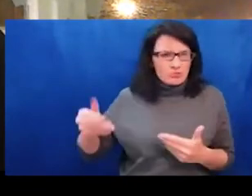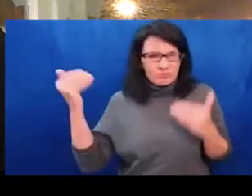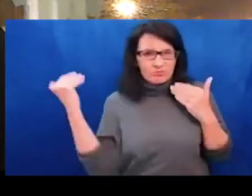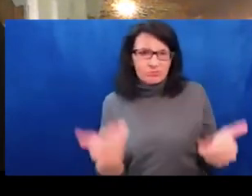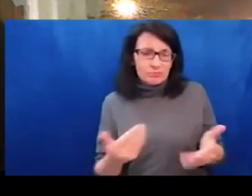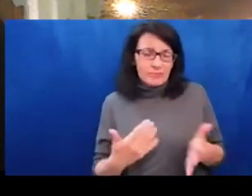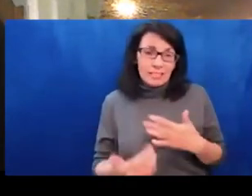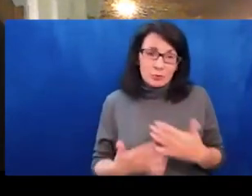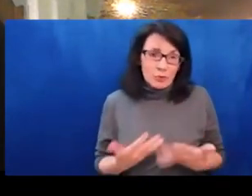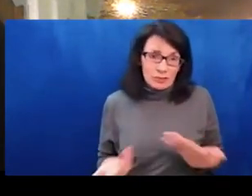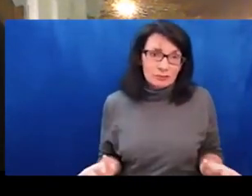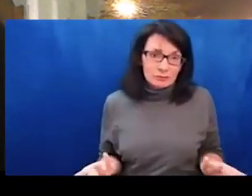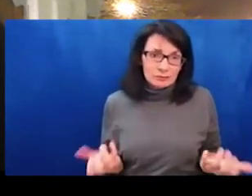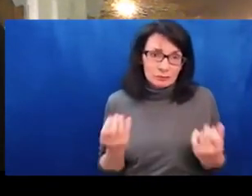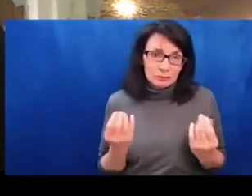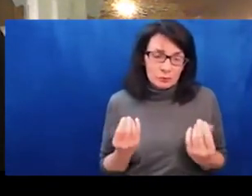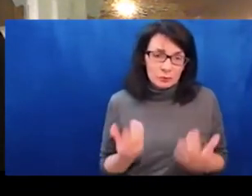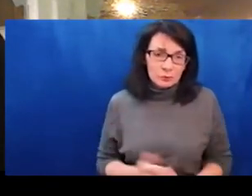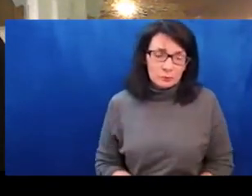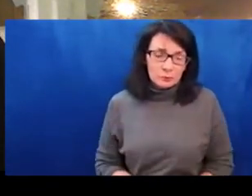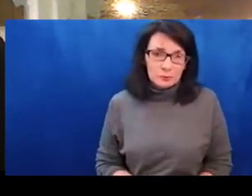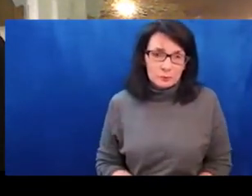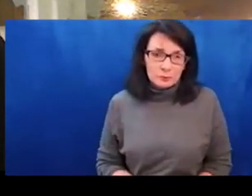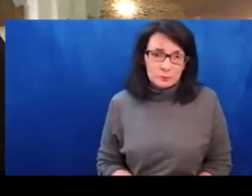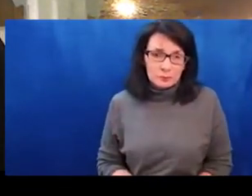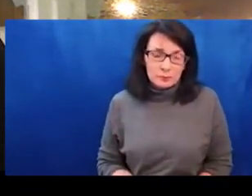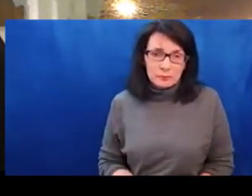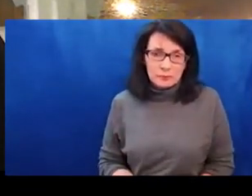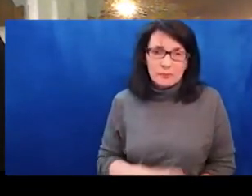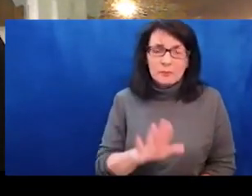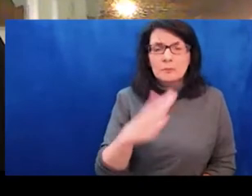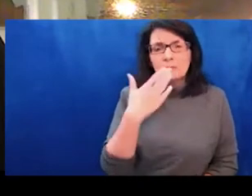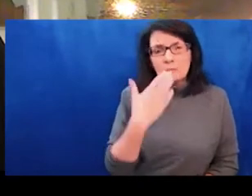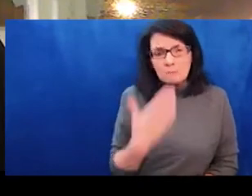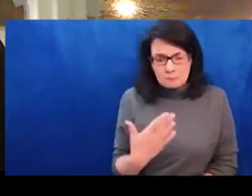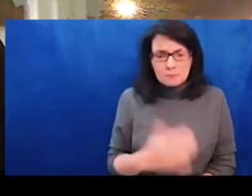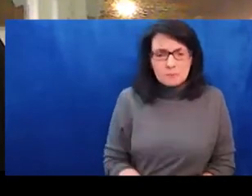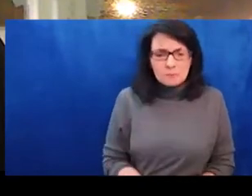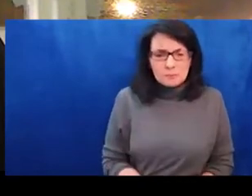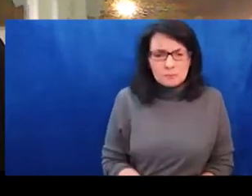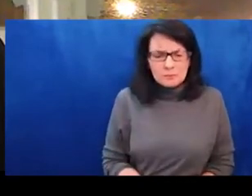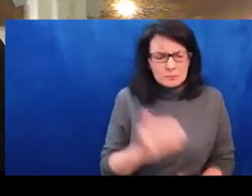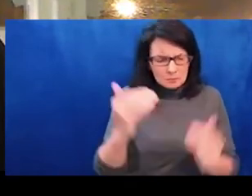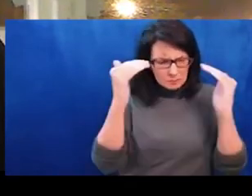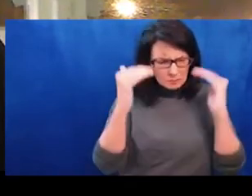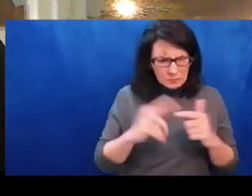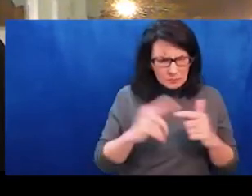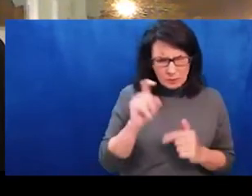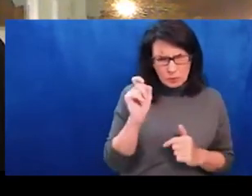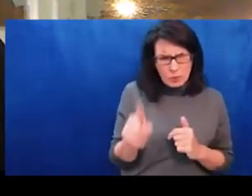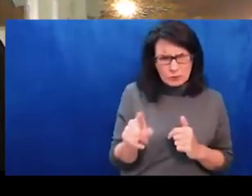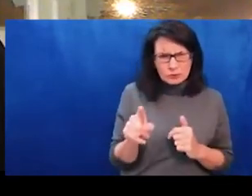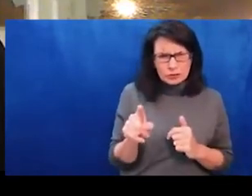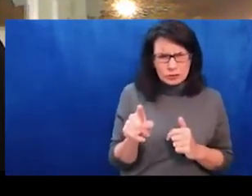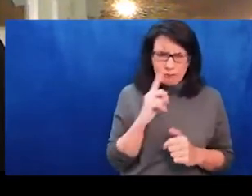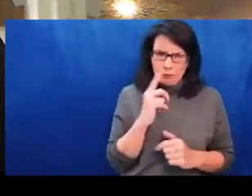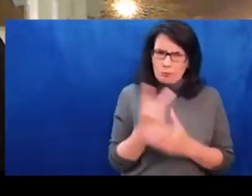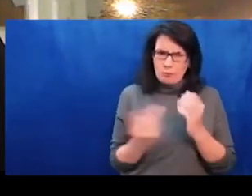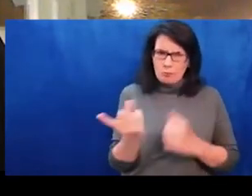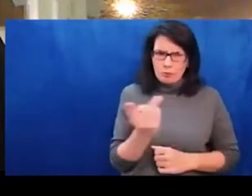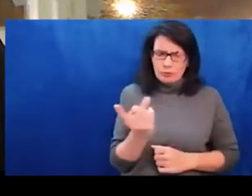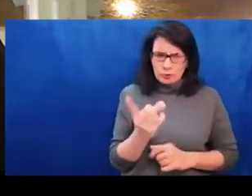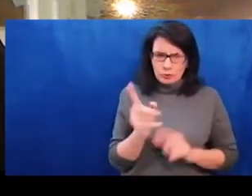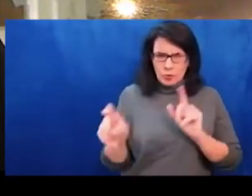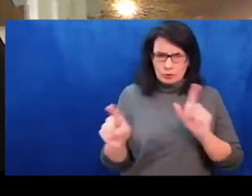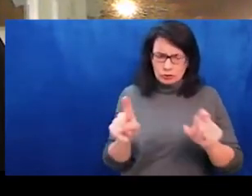people's lives. And thinking in this logic that we are going to prevent, you know, something